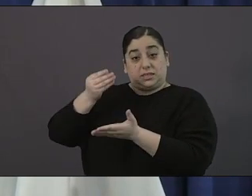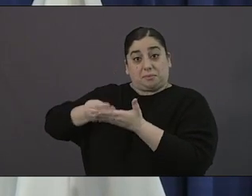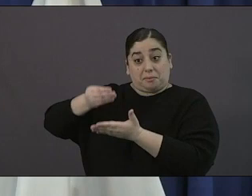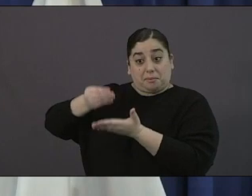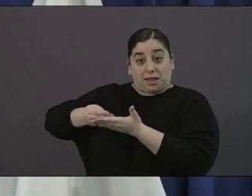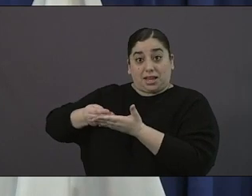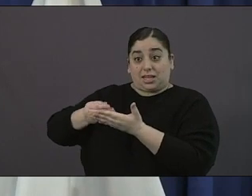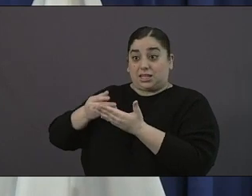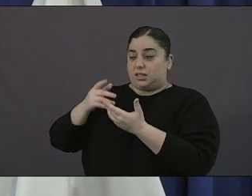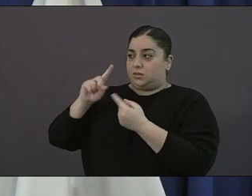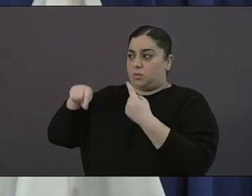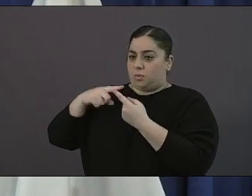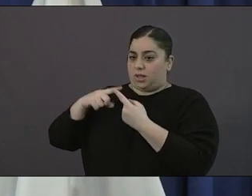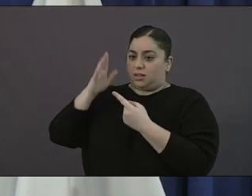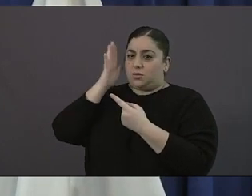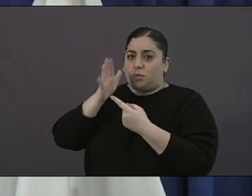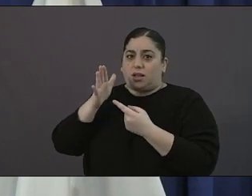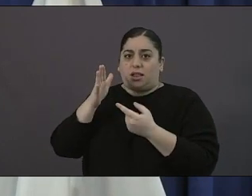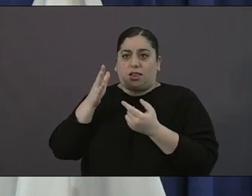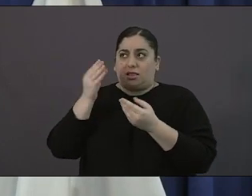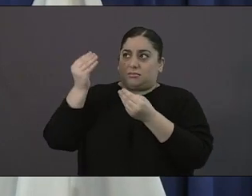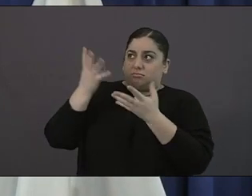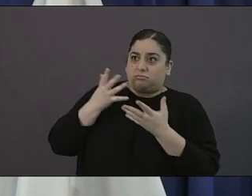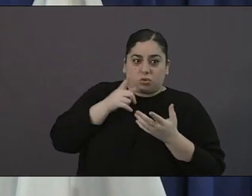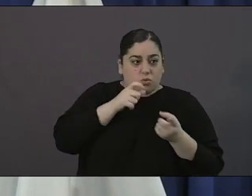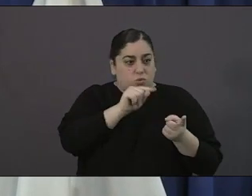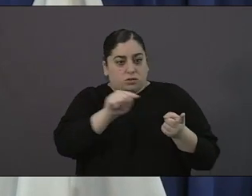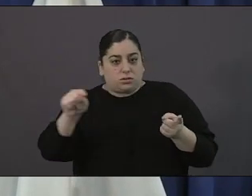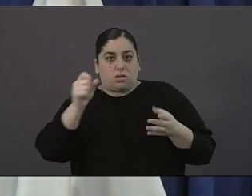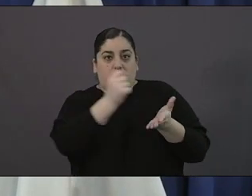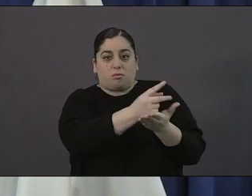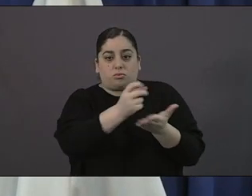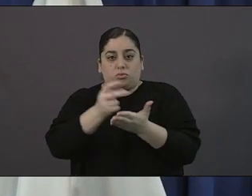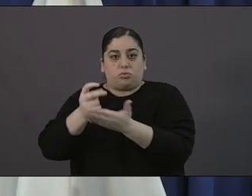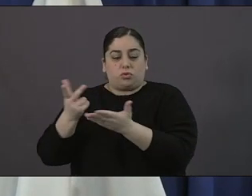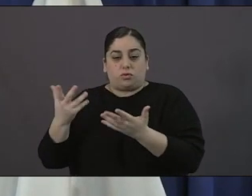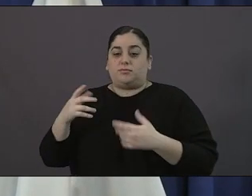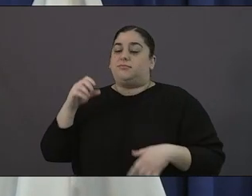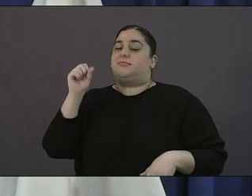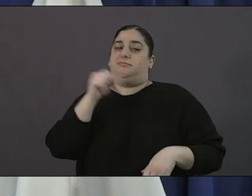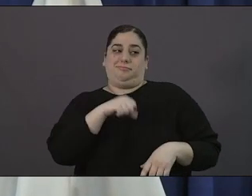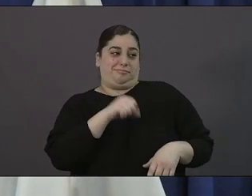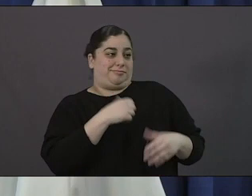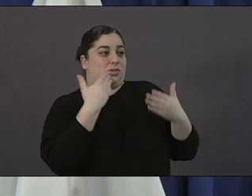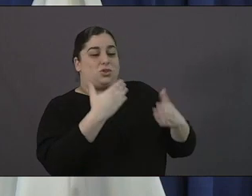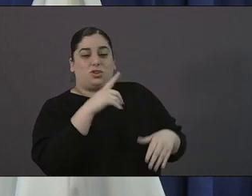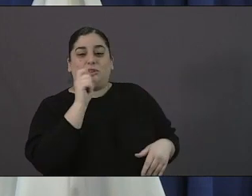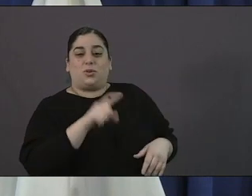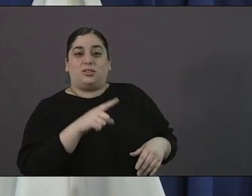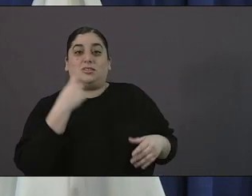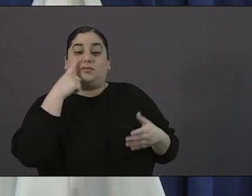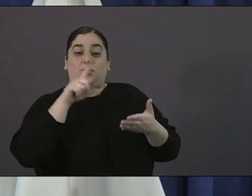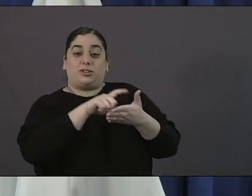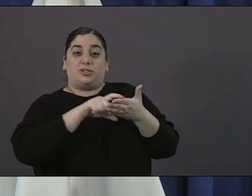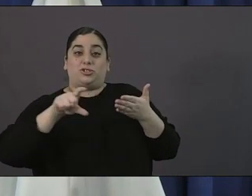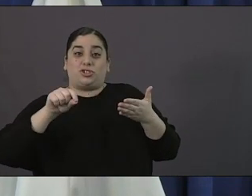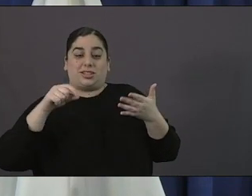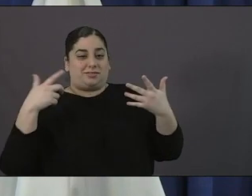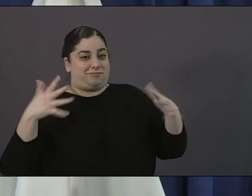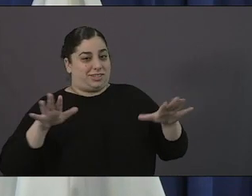that a great question some of those checks have already been going out in fact as we mentioned yesterday i think we've had over 65